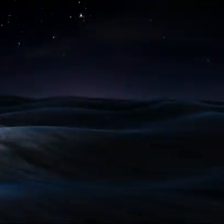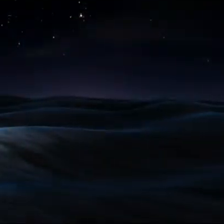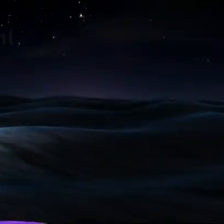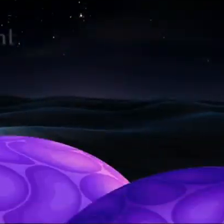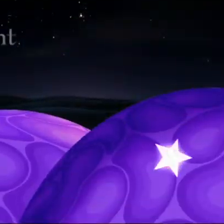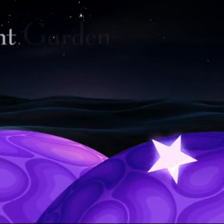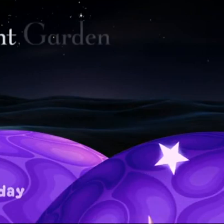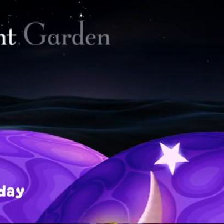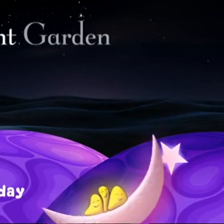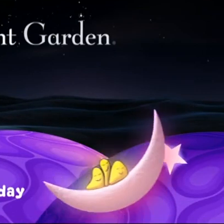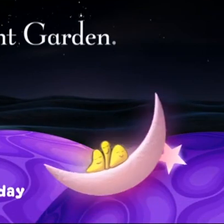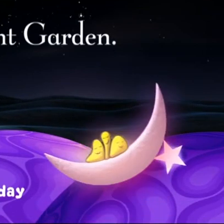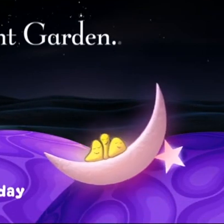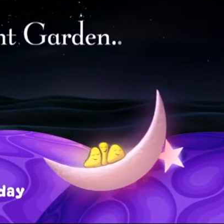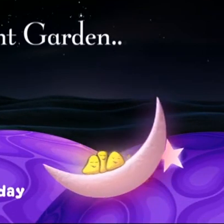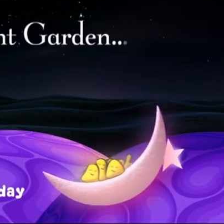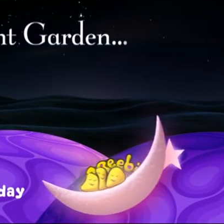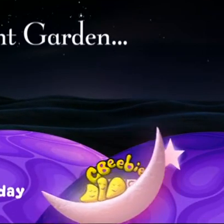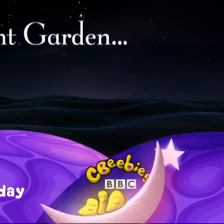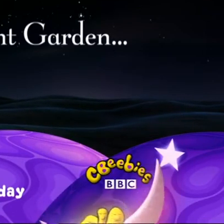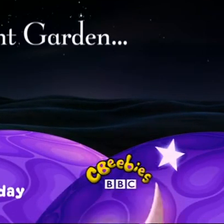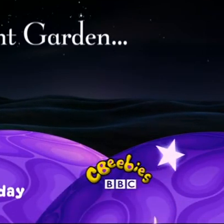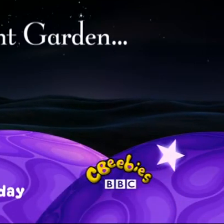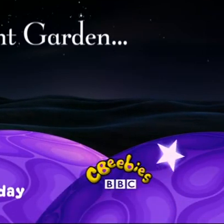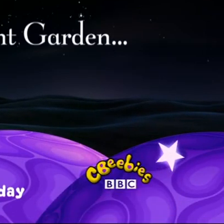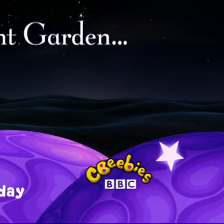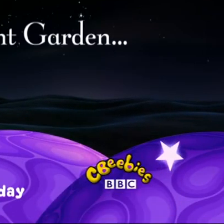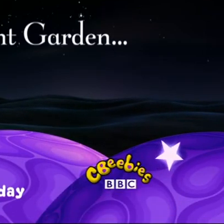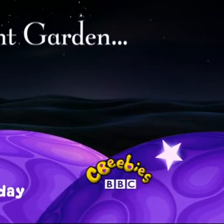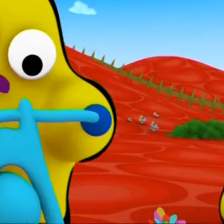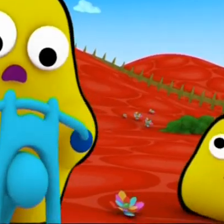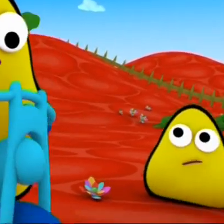for you. Every day at 6.20 on CBeebies.